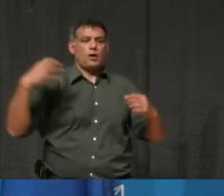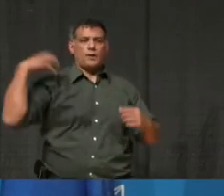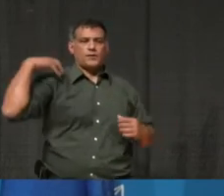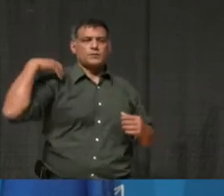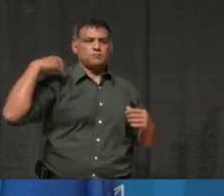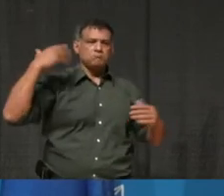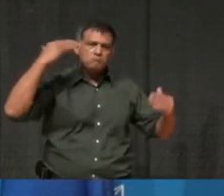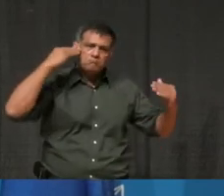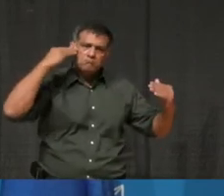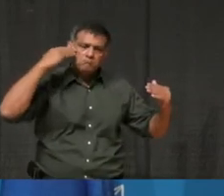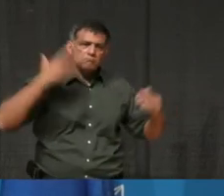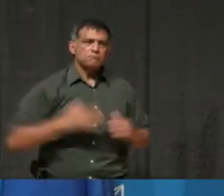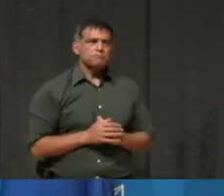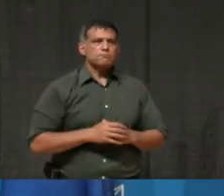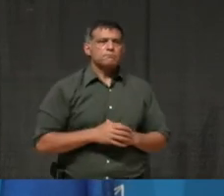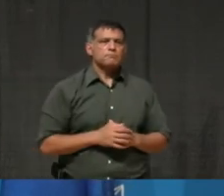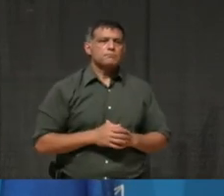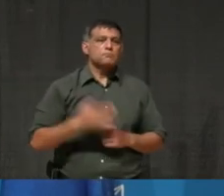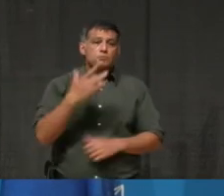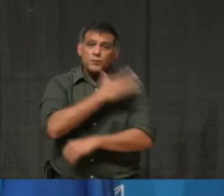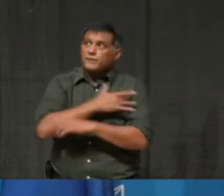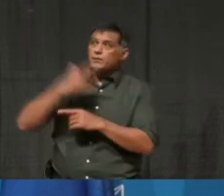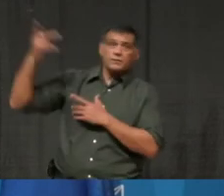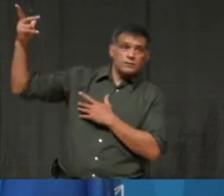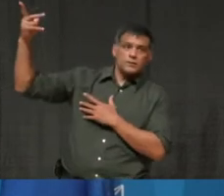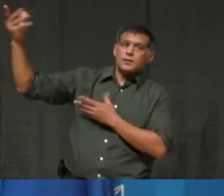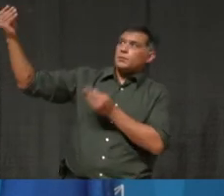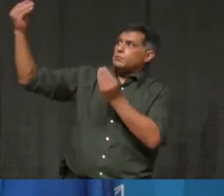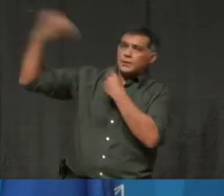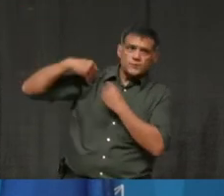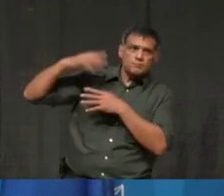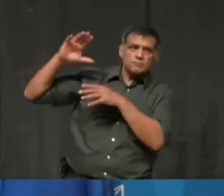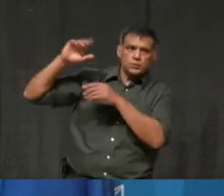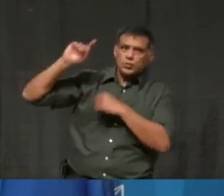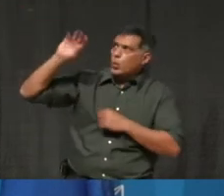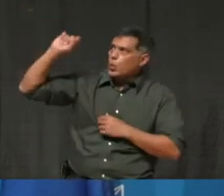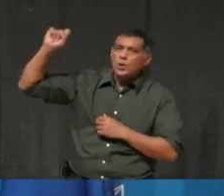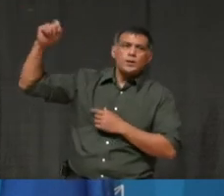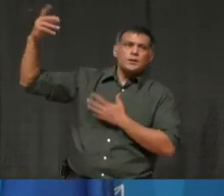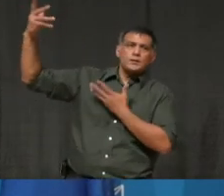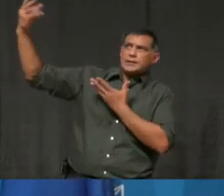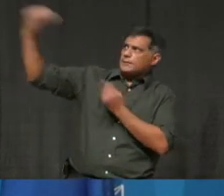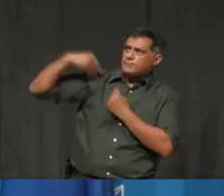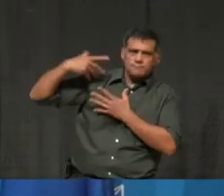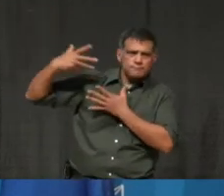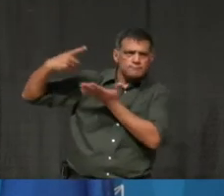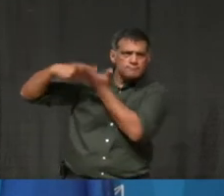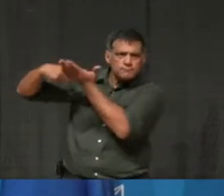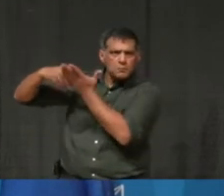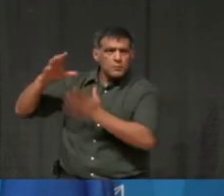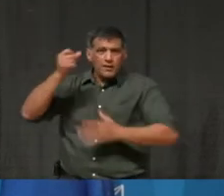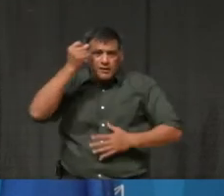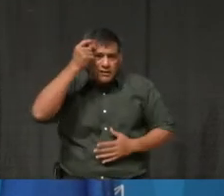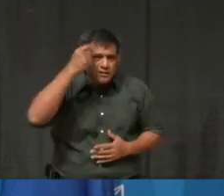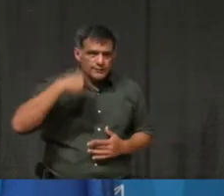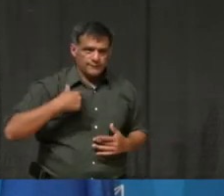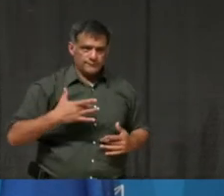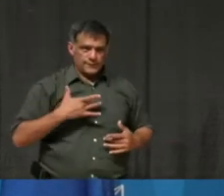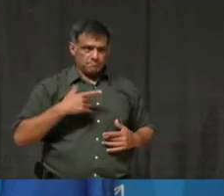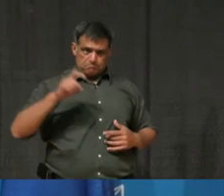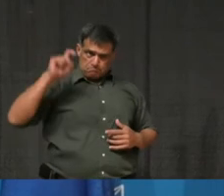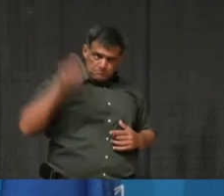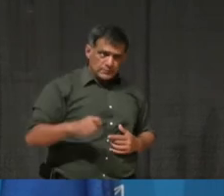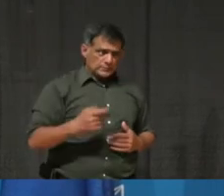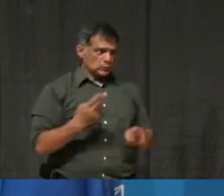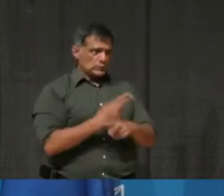so certainly while the province has provided additional tools, uh, I don't necessarily feel a compulsion to use them unless there is a